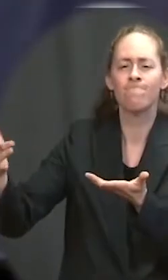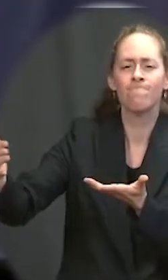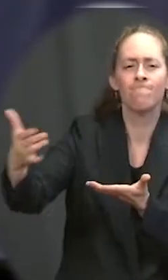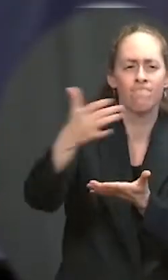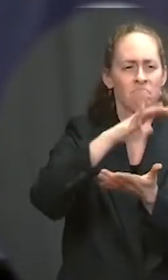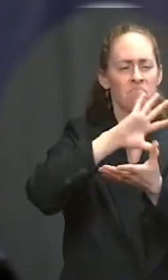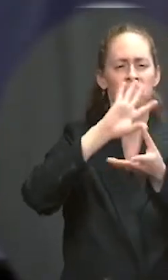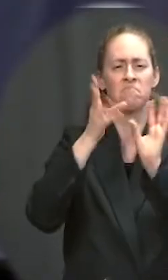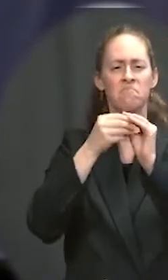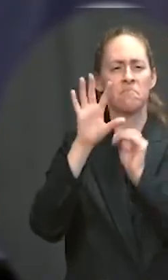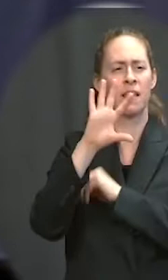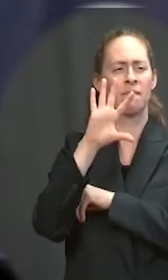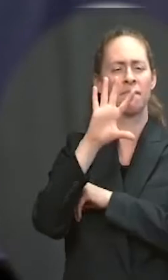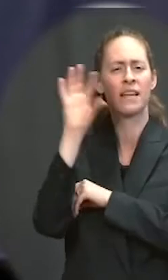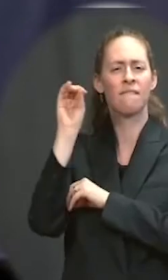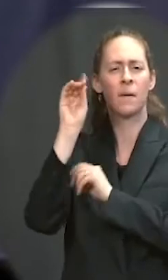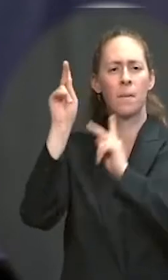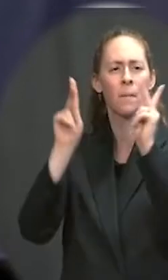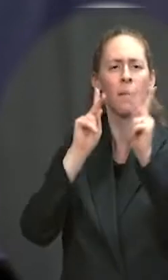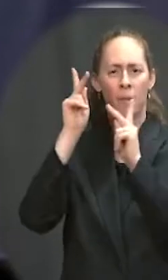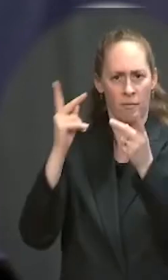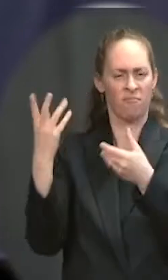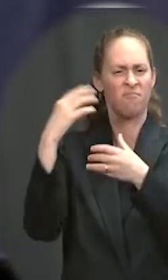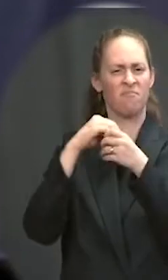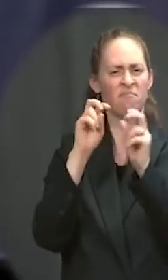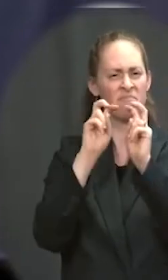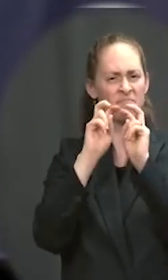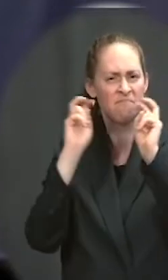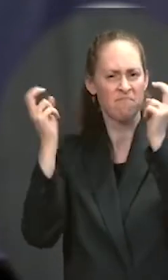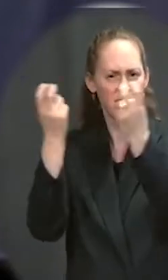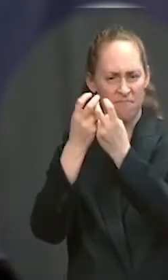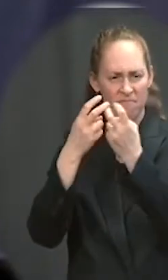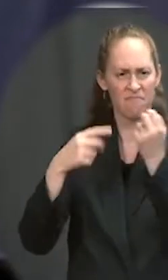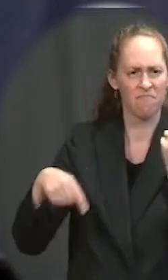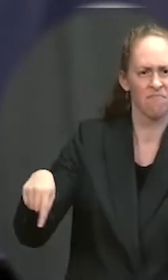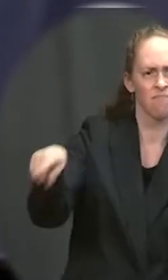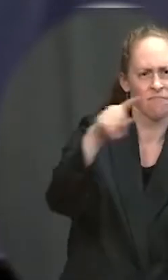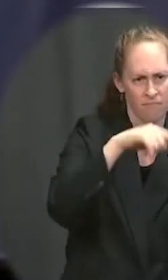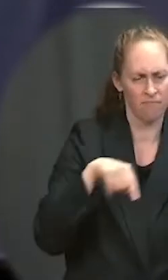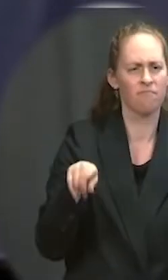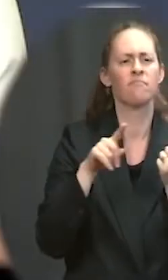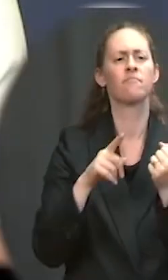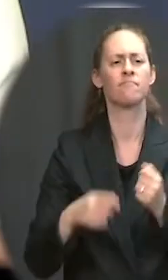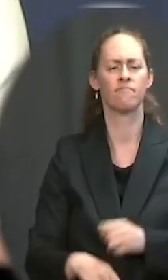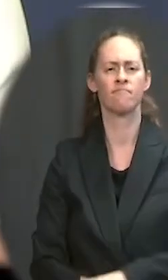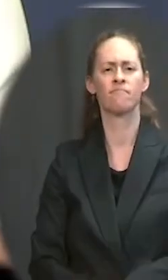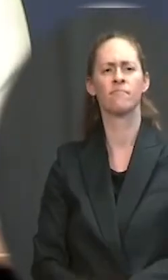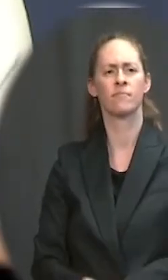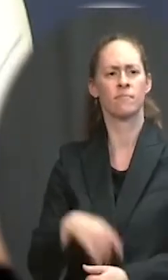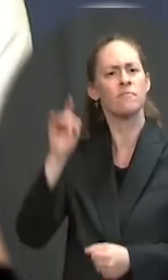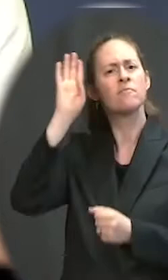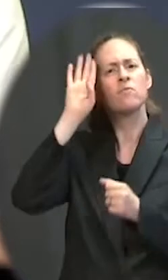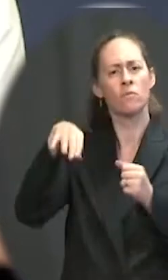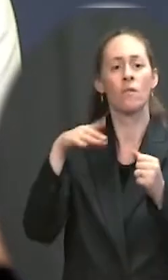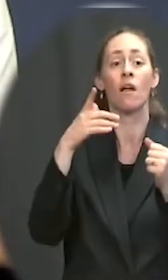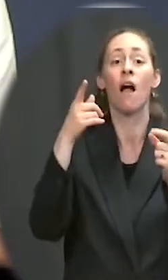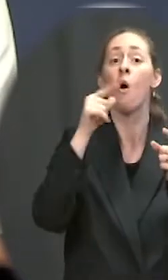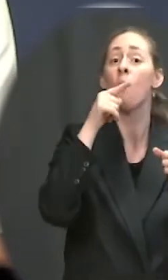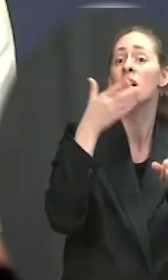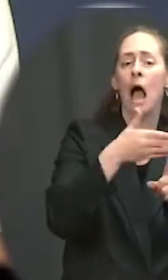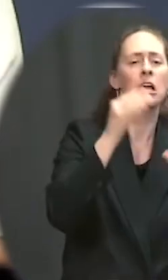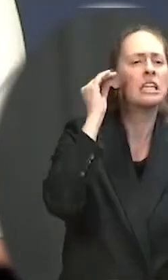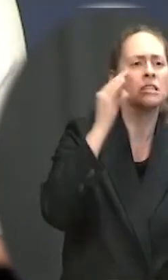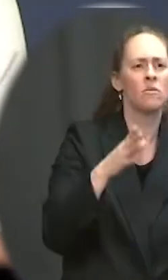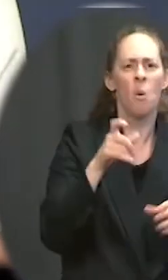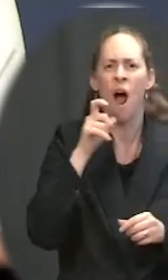to the Teachers Union, the American Federation of Teachers, who are these other roughly 50 stakeholders? Well, let me give you—I'm not going to read all 50,